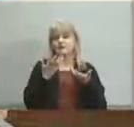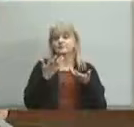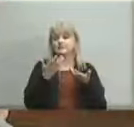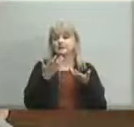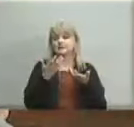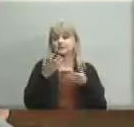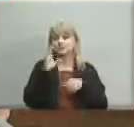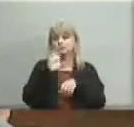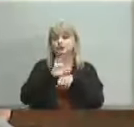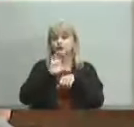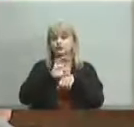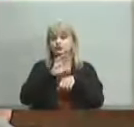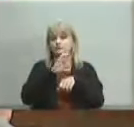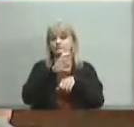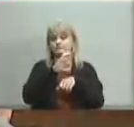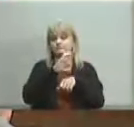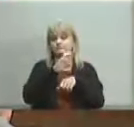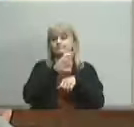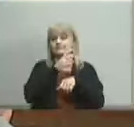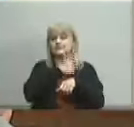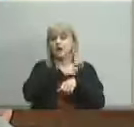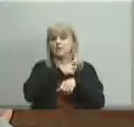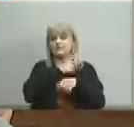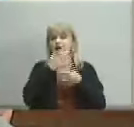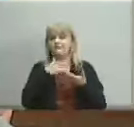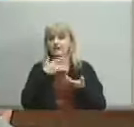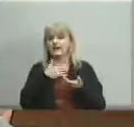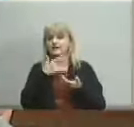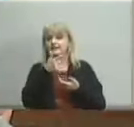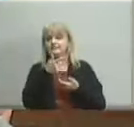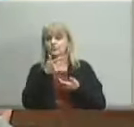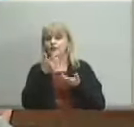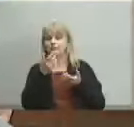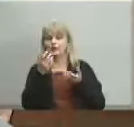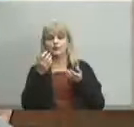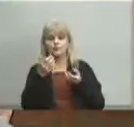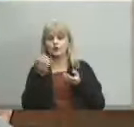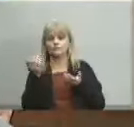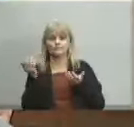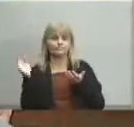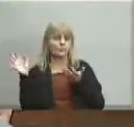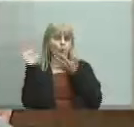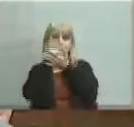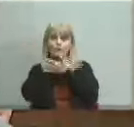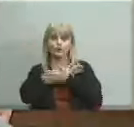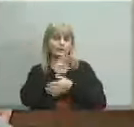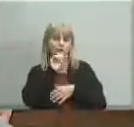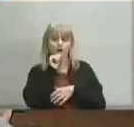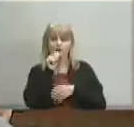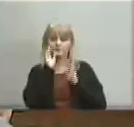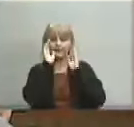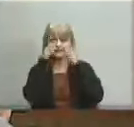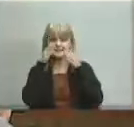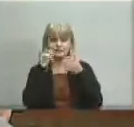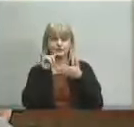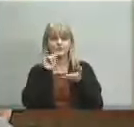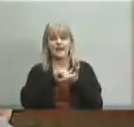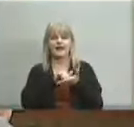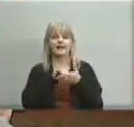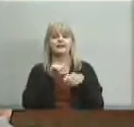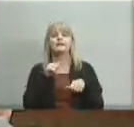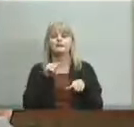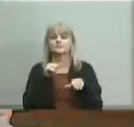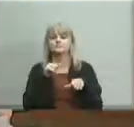concerned that these students personal beliefs could be overlooked the need for a school nurse at the academy of shawnee is well recognized by the